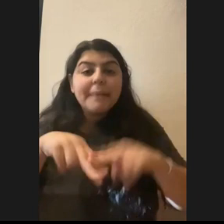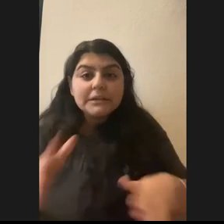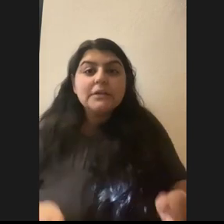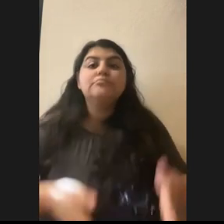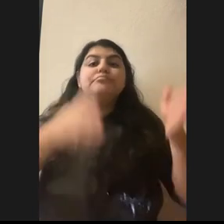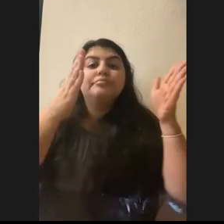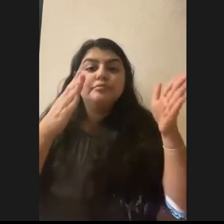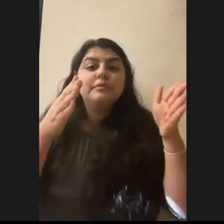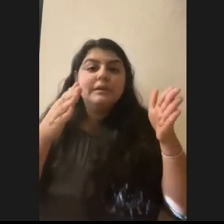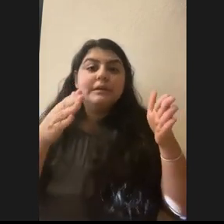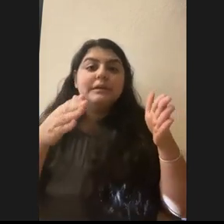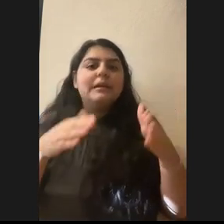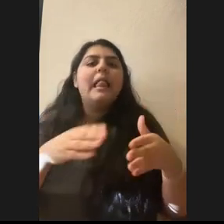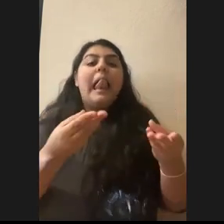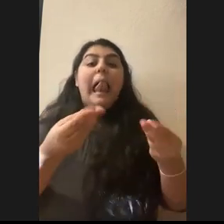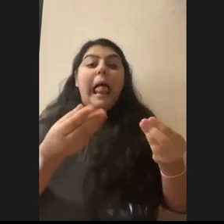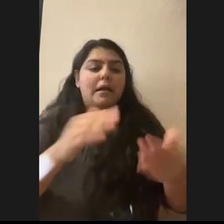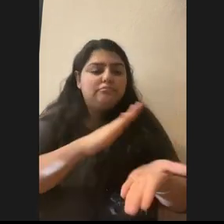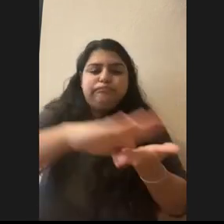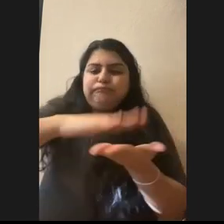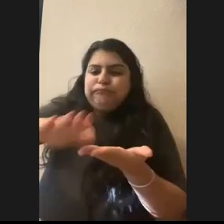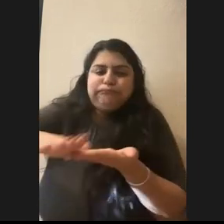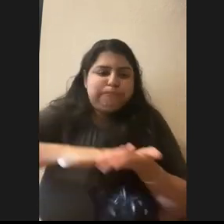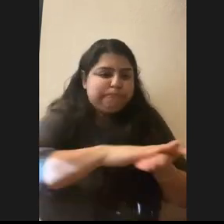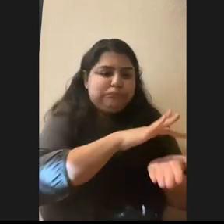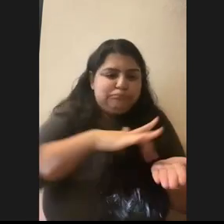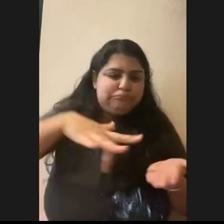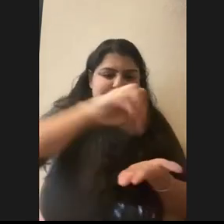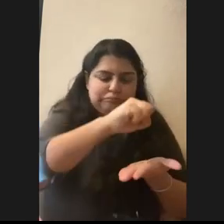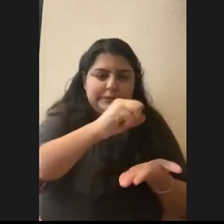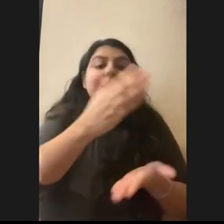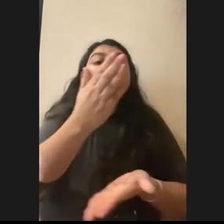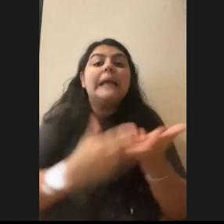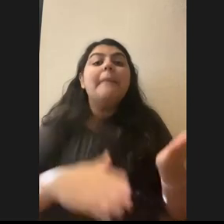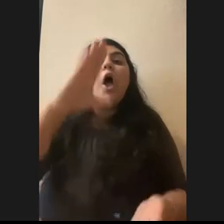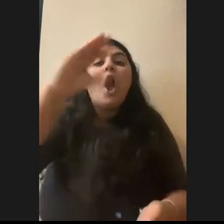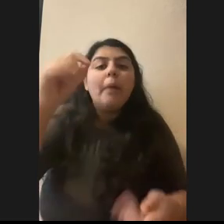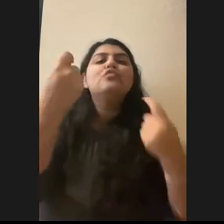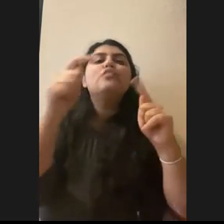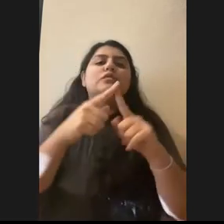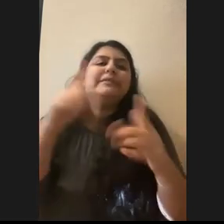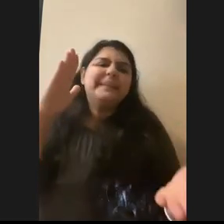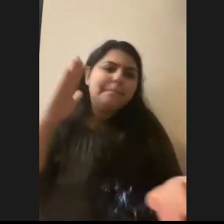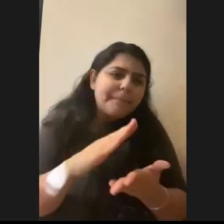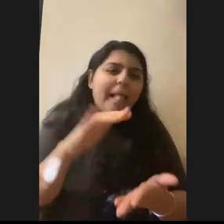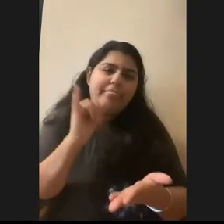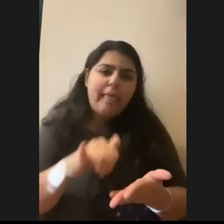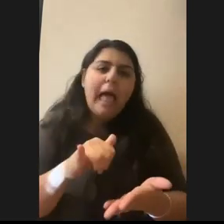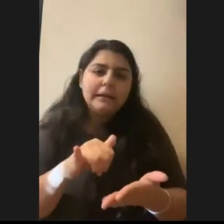I mean, we're clearing a lot of land. Um, some companies will try to clear less land, which is good, or they try to